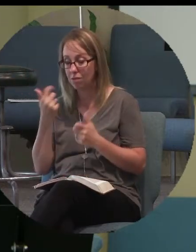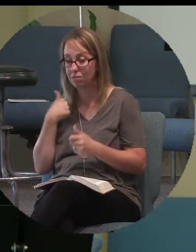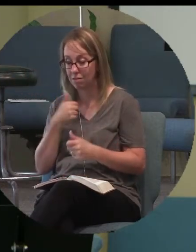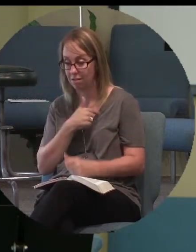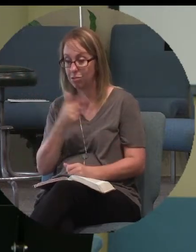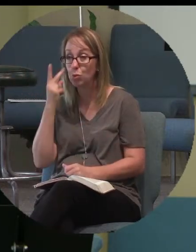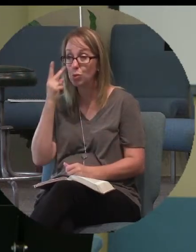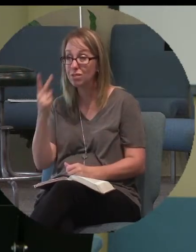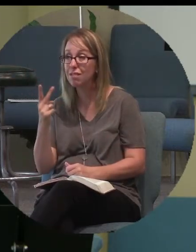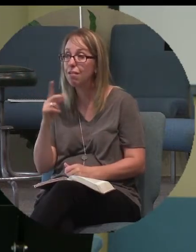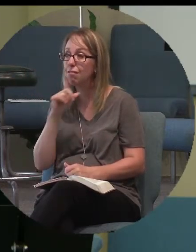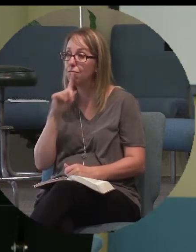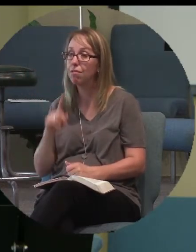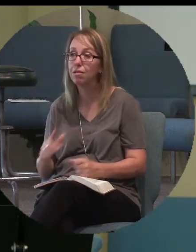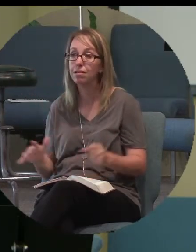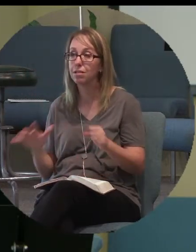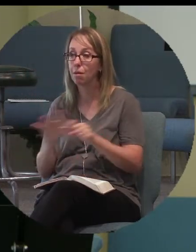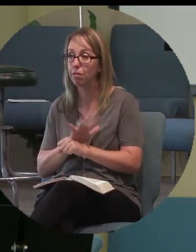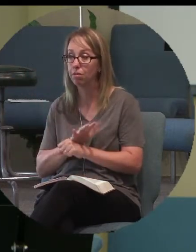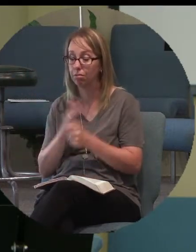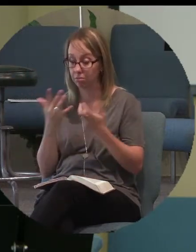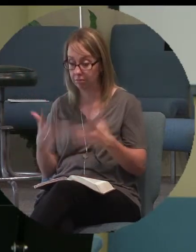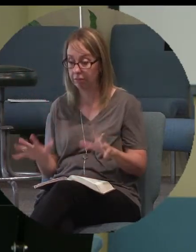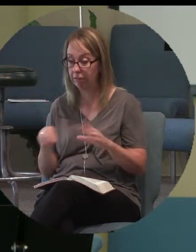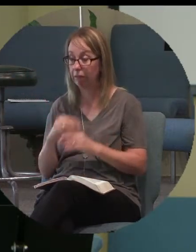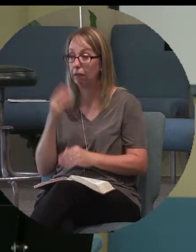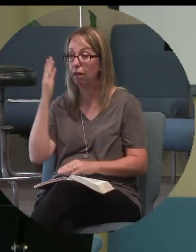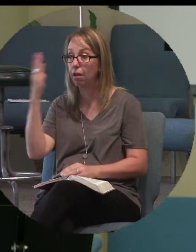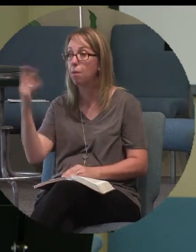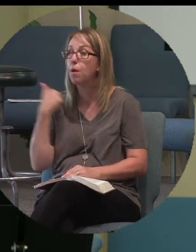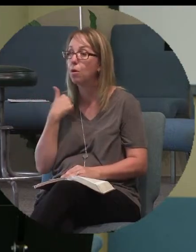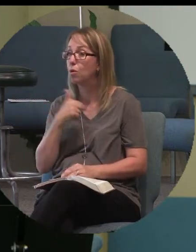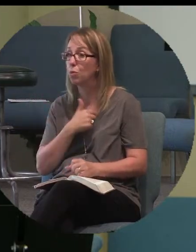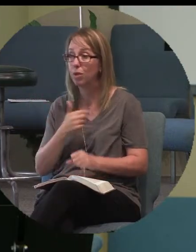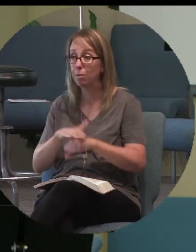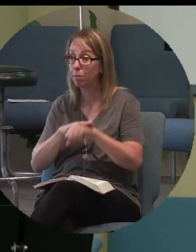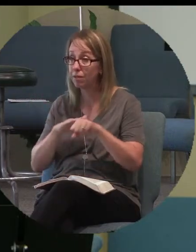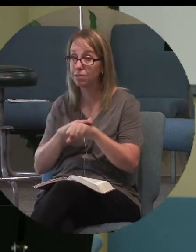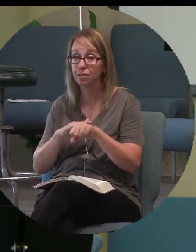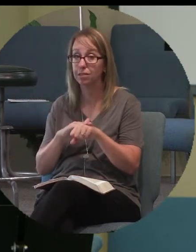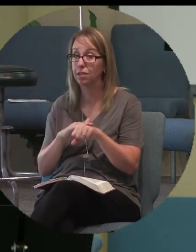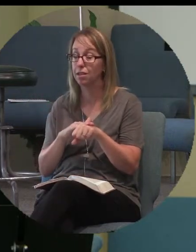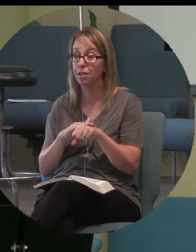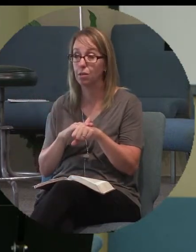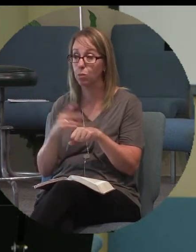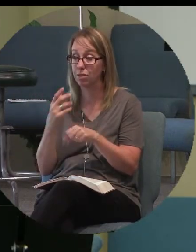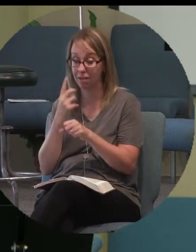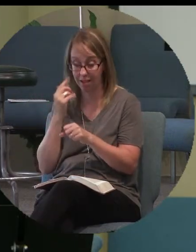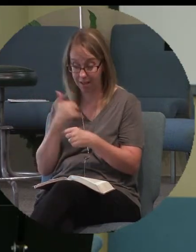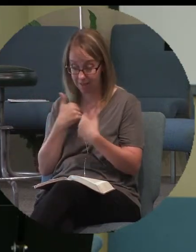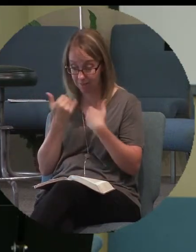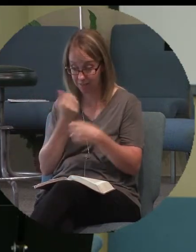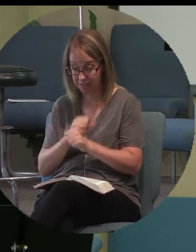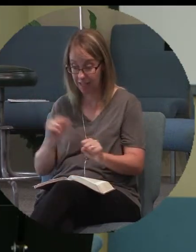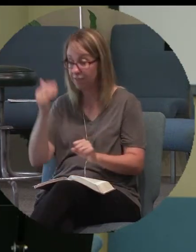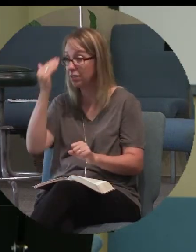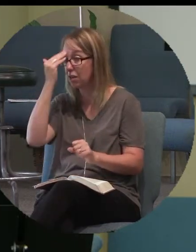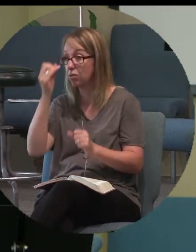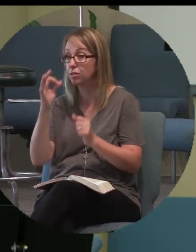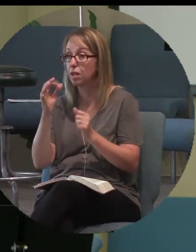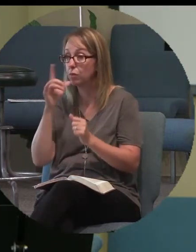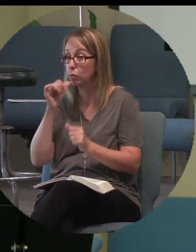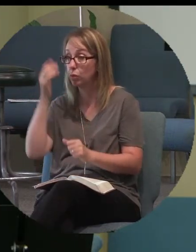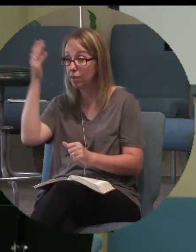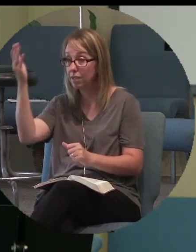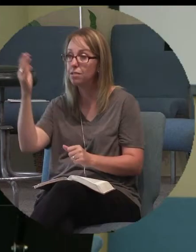is that it's completed in him. And that we basically, when we come to the saving knowledge of who Jesus is, we